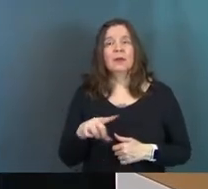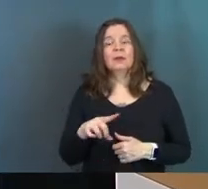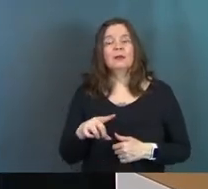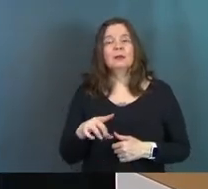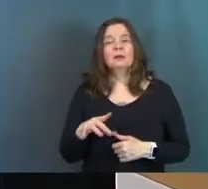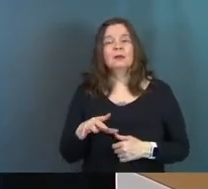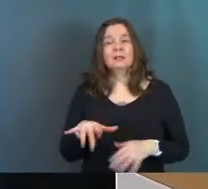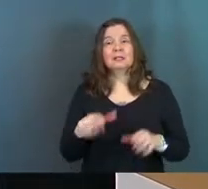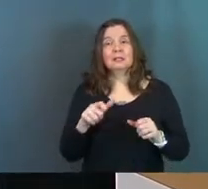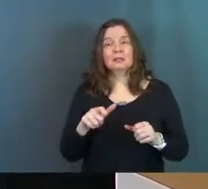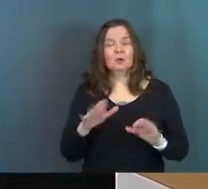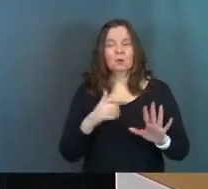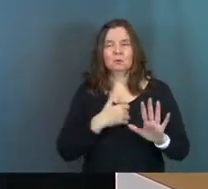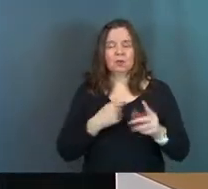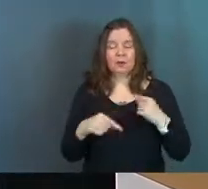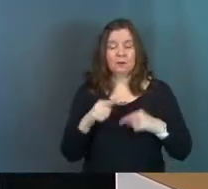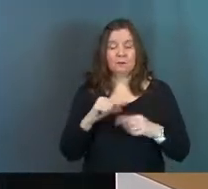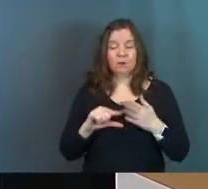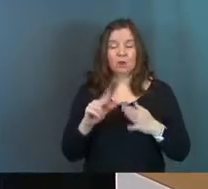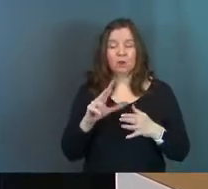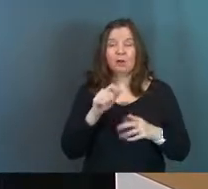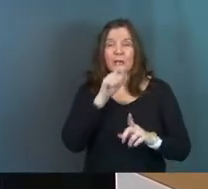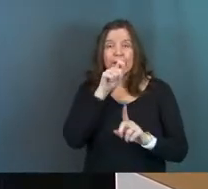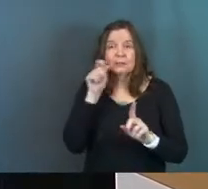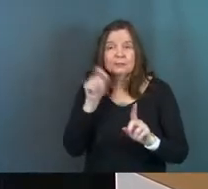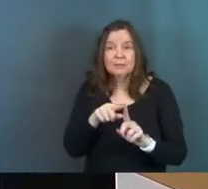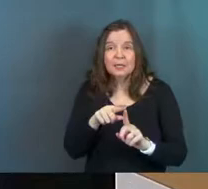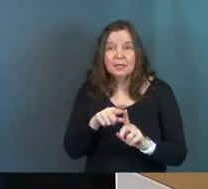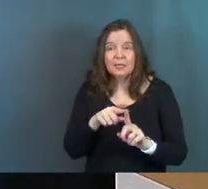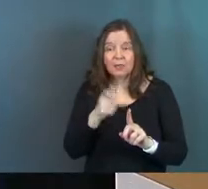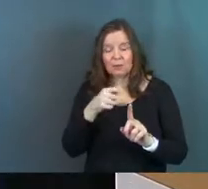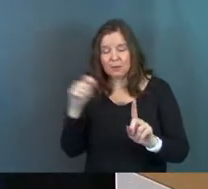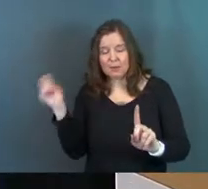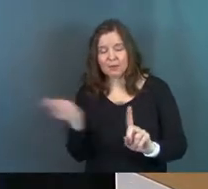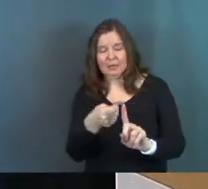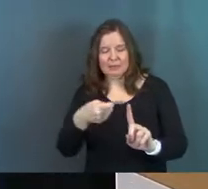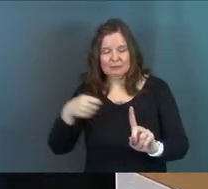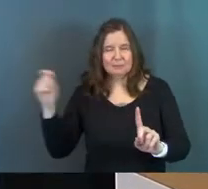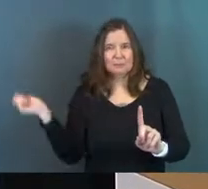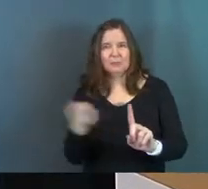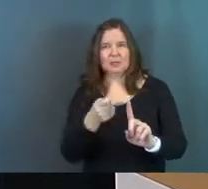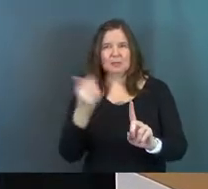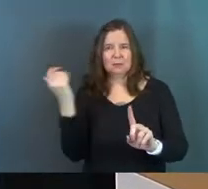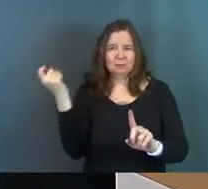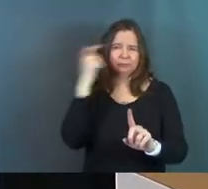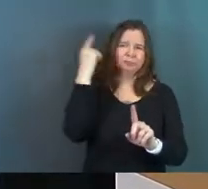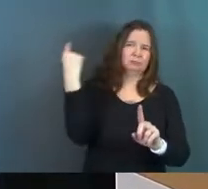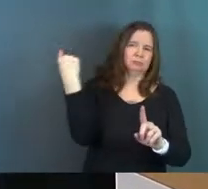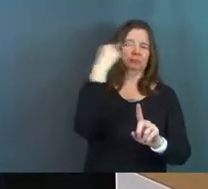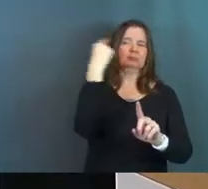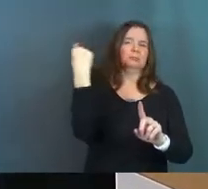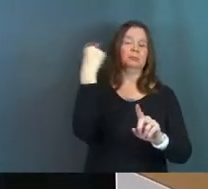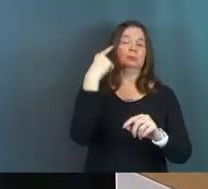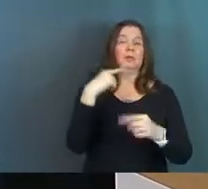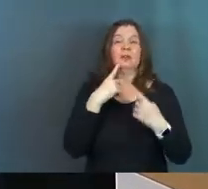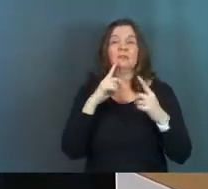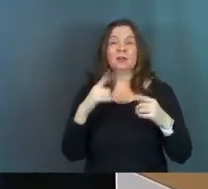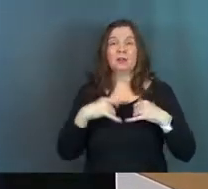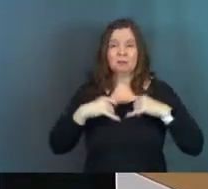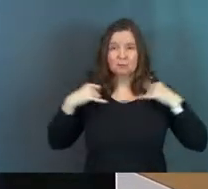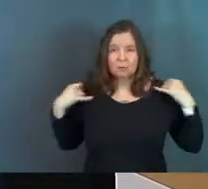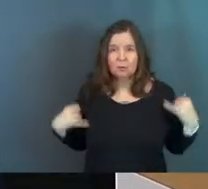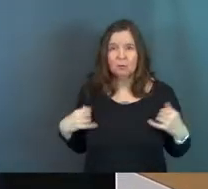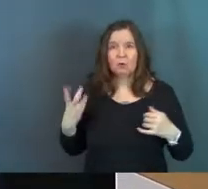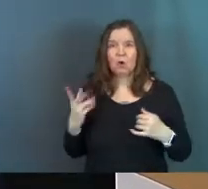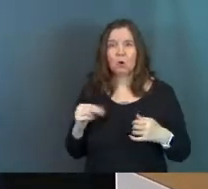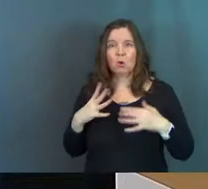they take him and they, oh, sorry, verse 30, and they spit on him and grabbed the stick and struck him in the head. start to beat him more. While they were finally tired of mocking him, they took off the robe and put